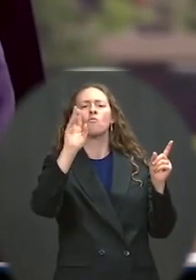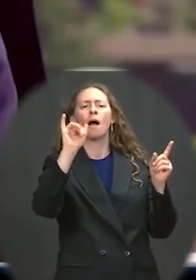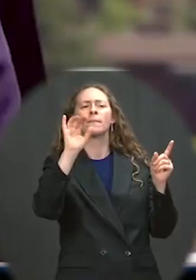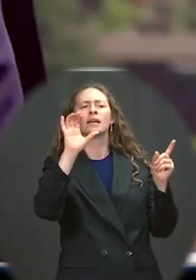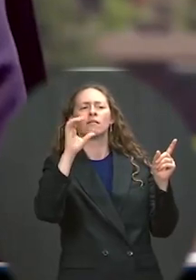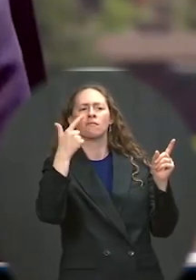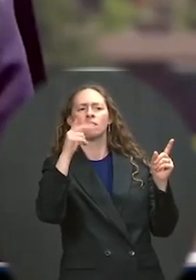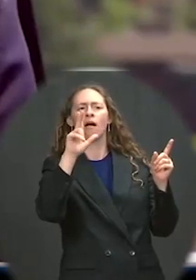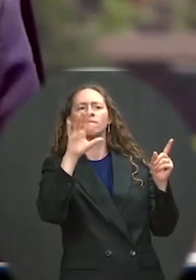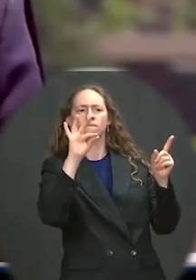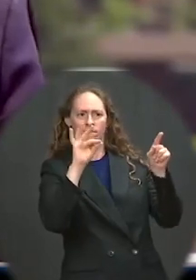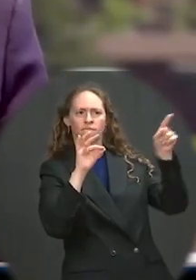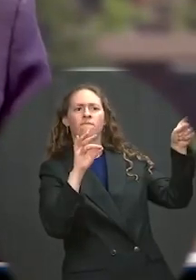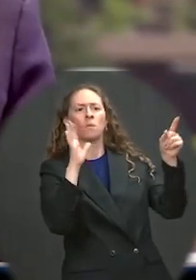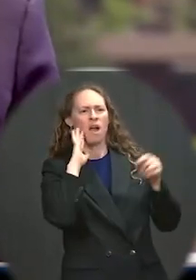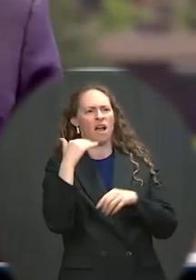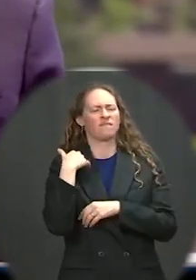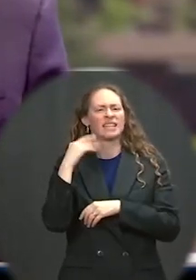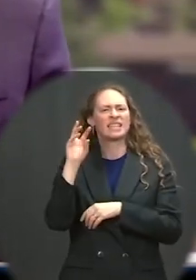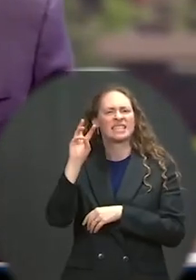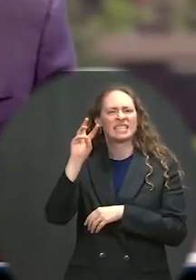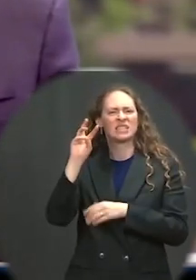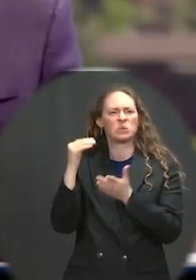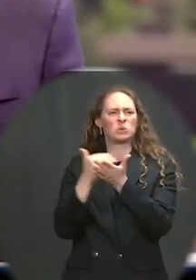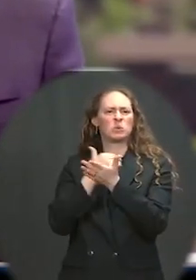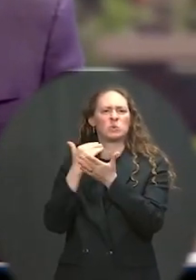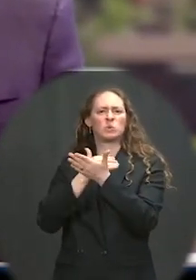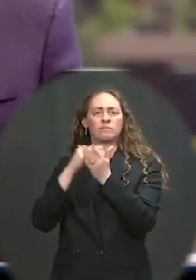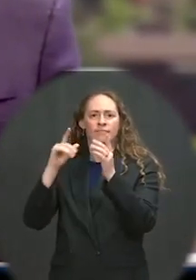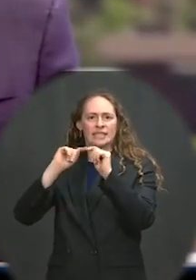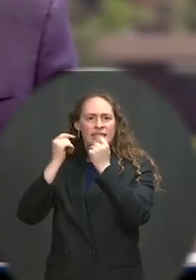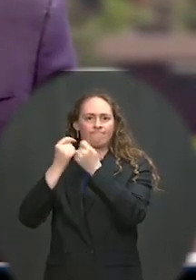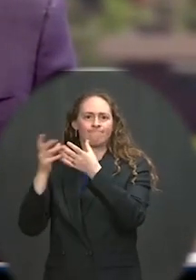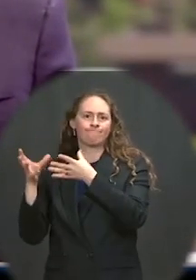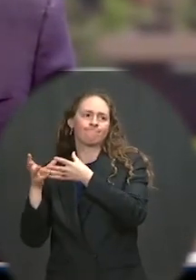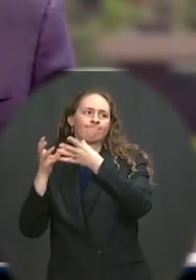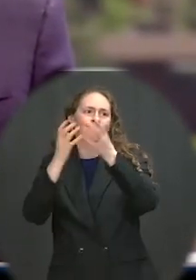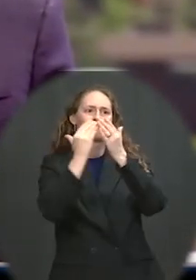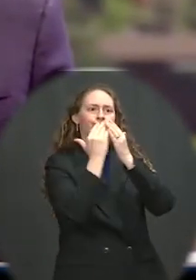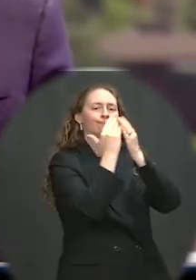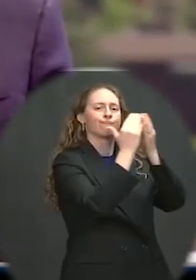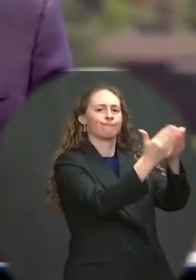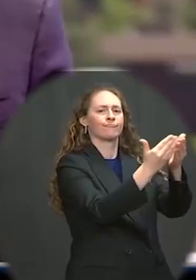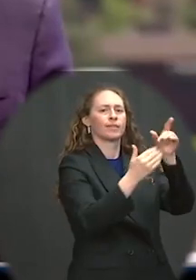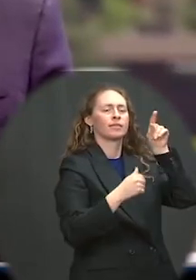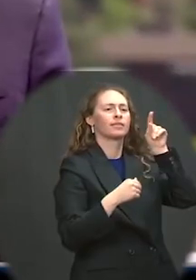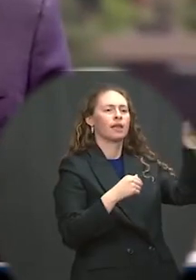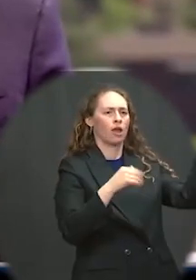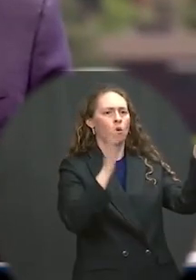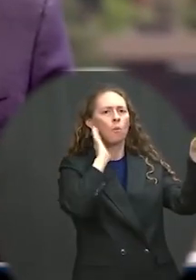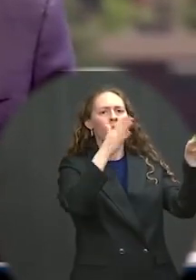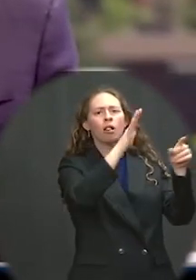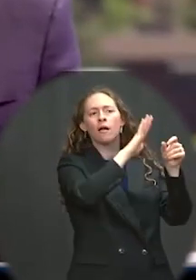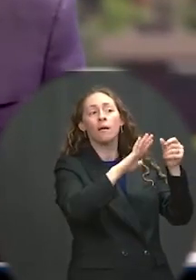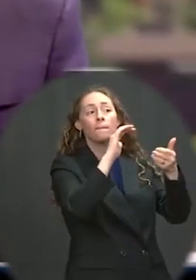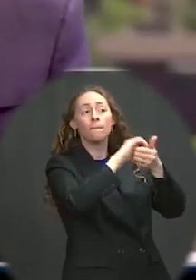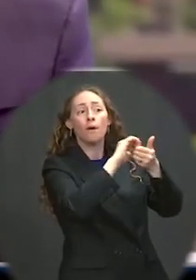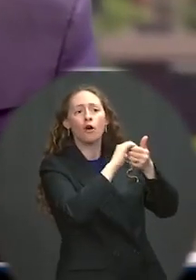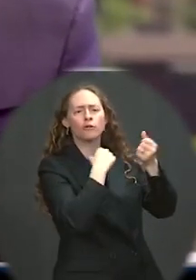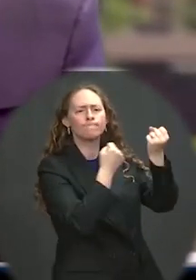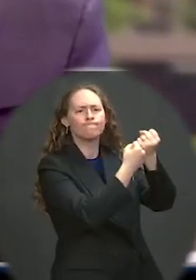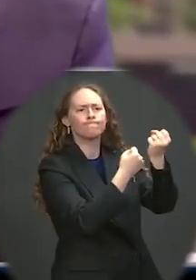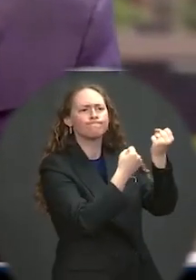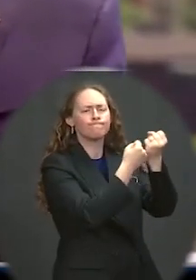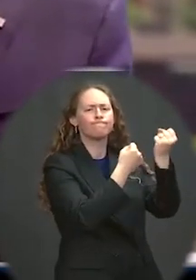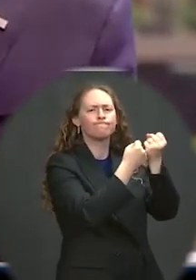Southwest Asia. The Coast Guard's expertise is helping our partners in the region to enforce maritime law